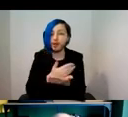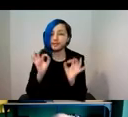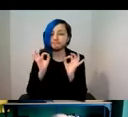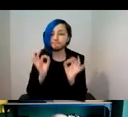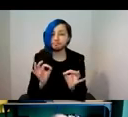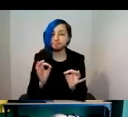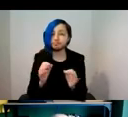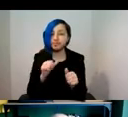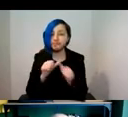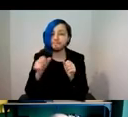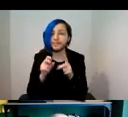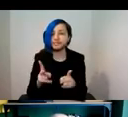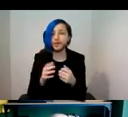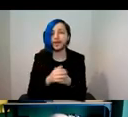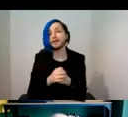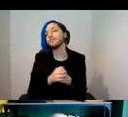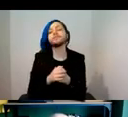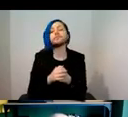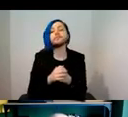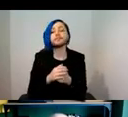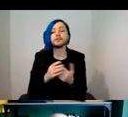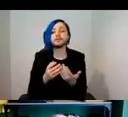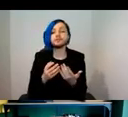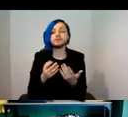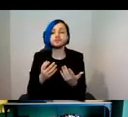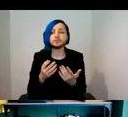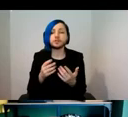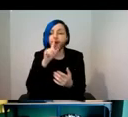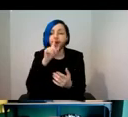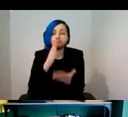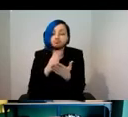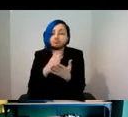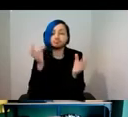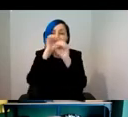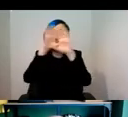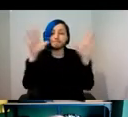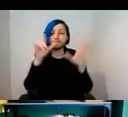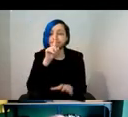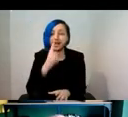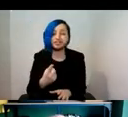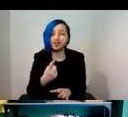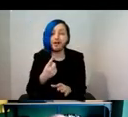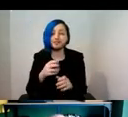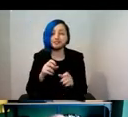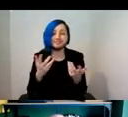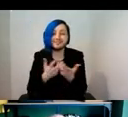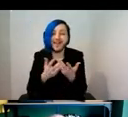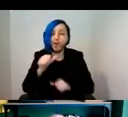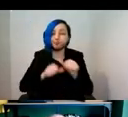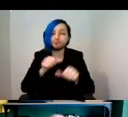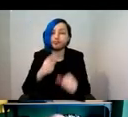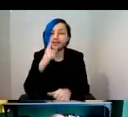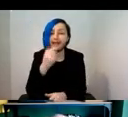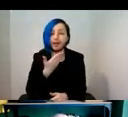the levels we've got to now. I can't imagine a scenario where we could make any progress properly without